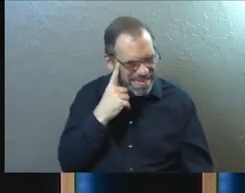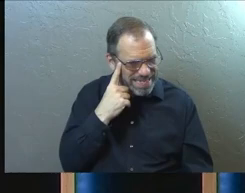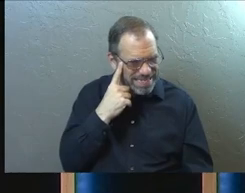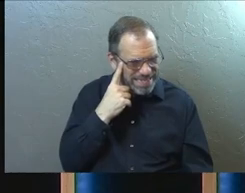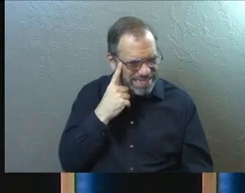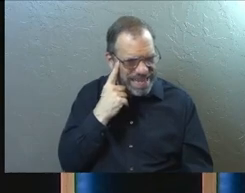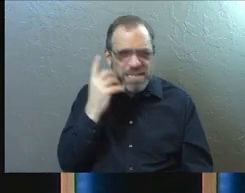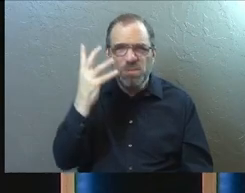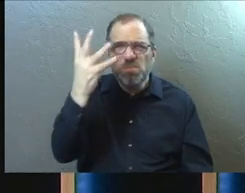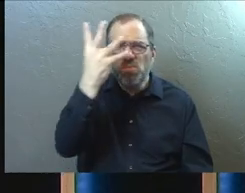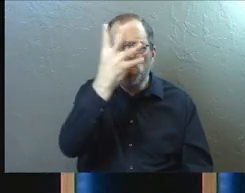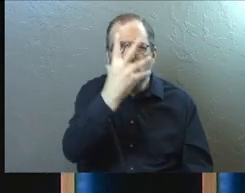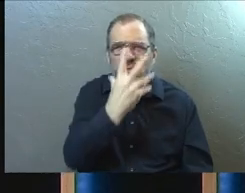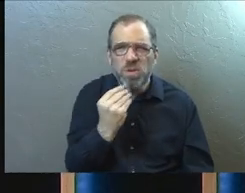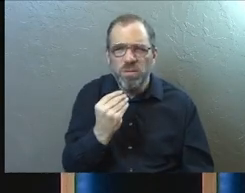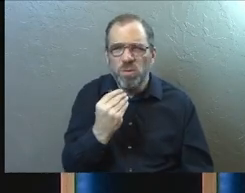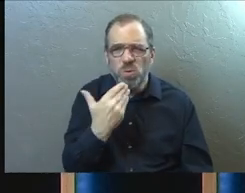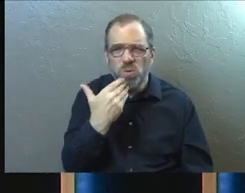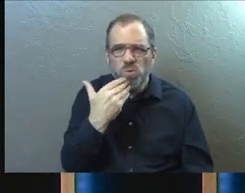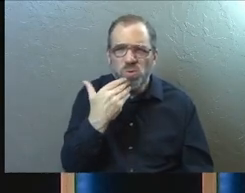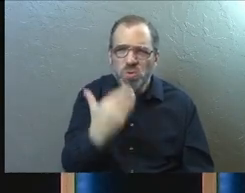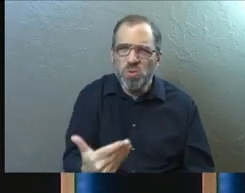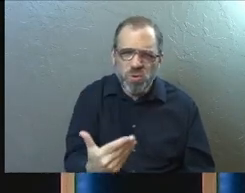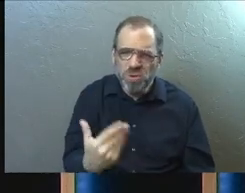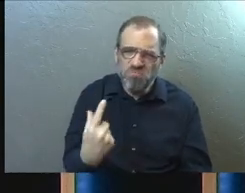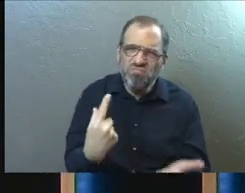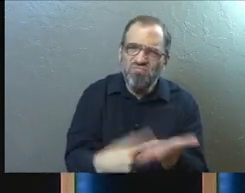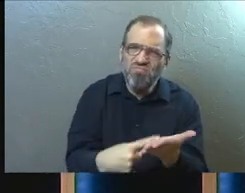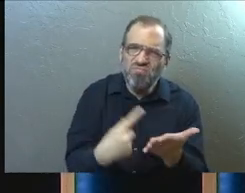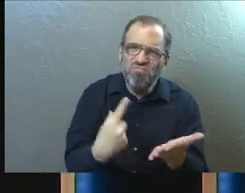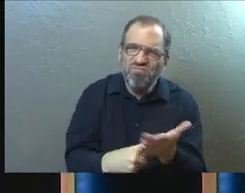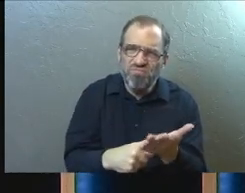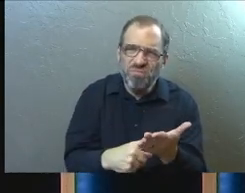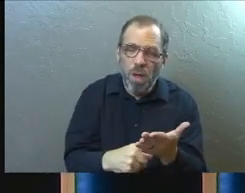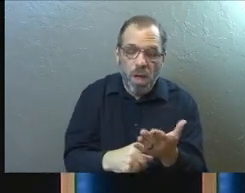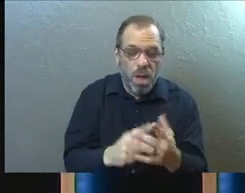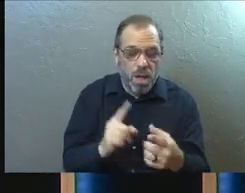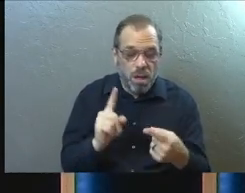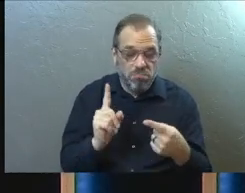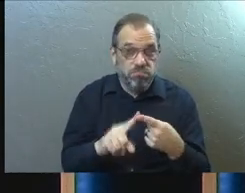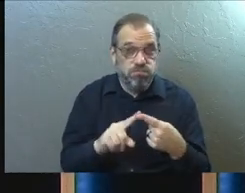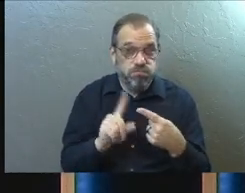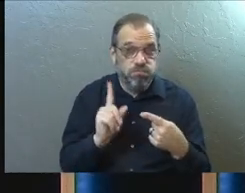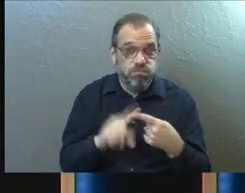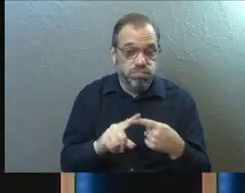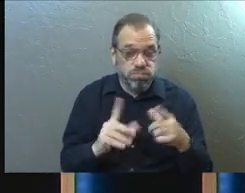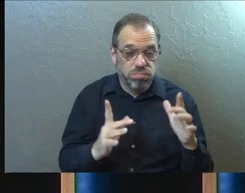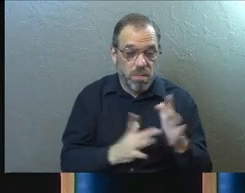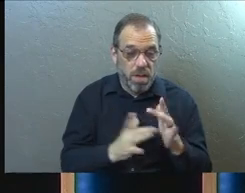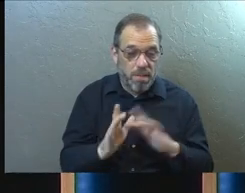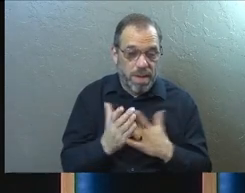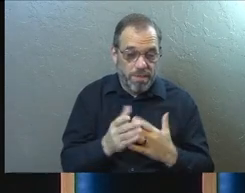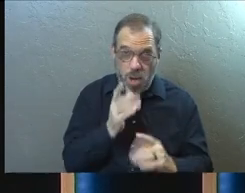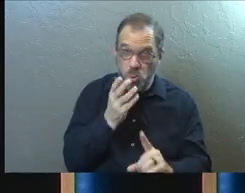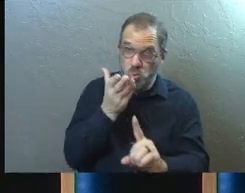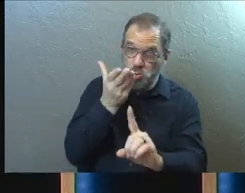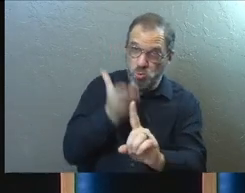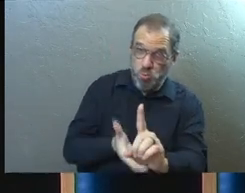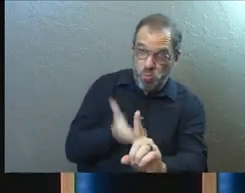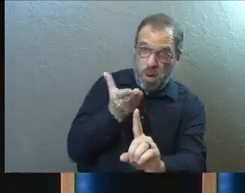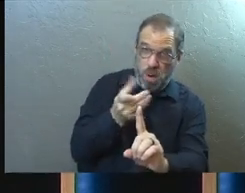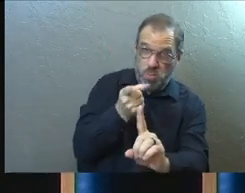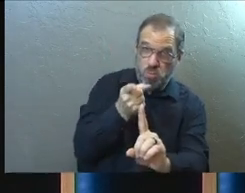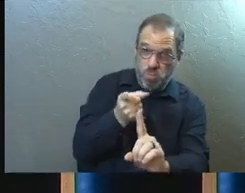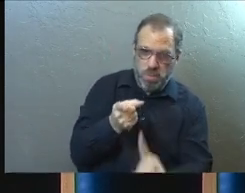actually such a beautiful, good thing for us to talk about. One of the key ideas in scripture about who we are,